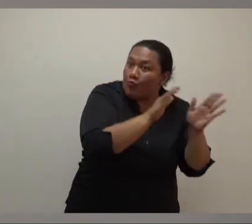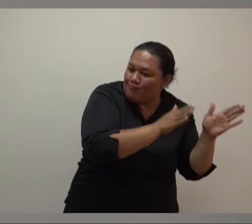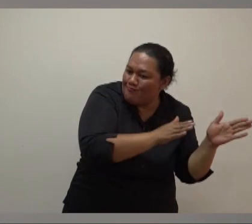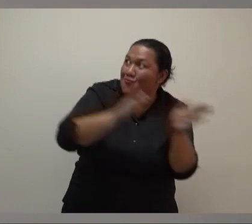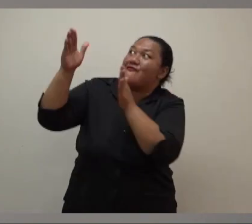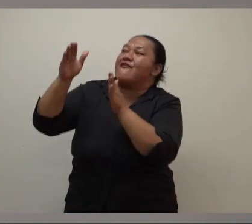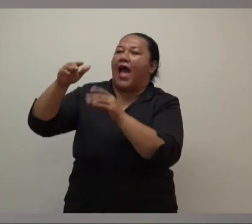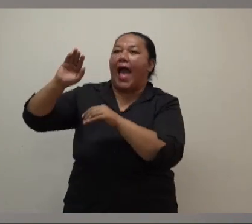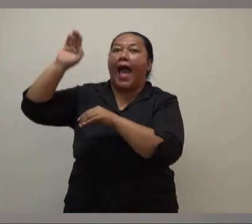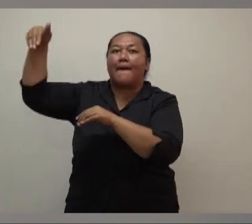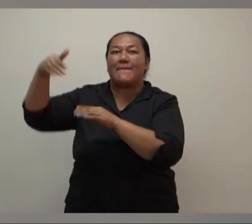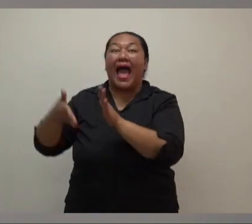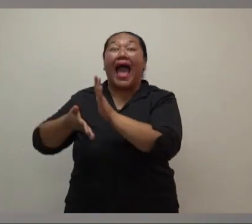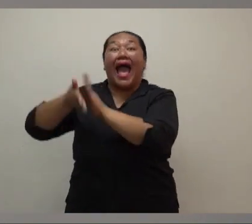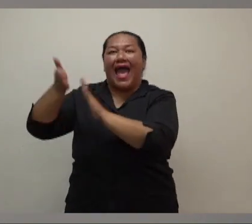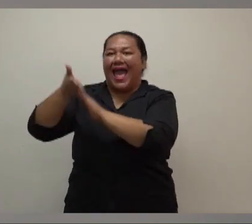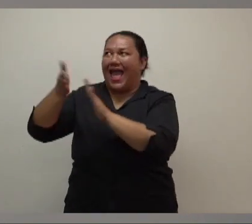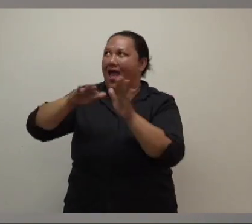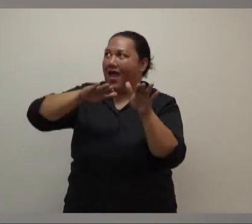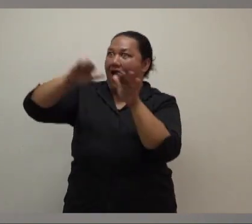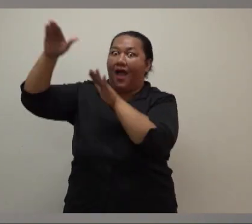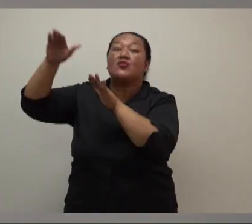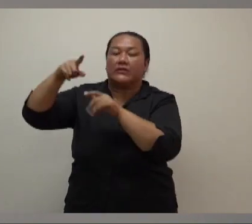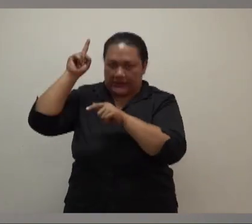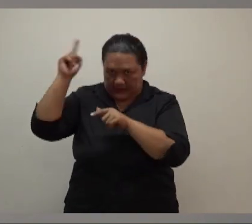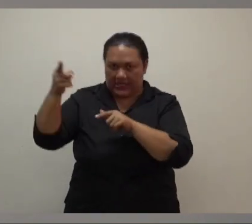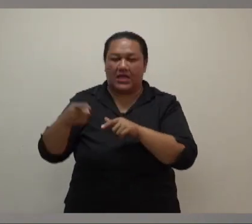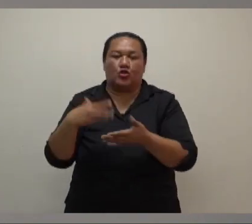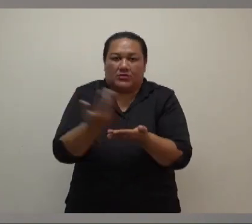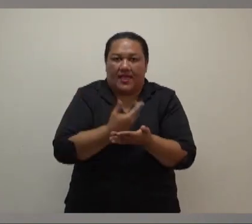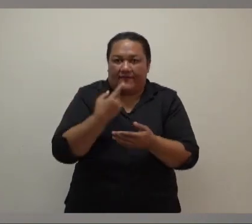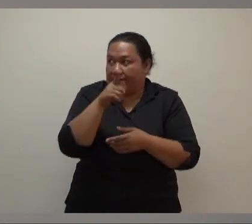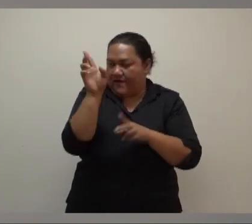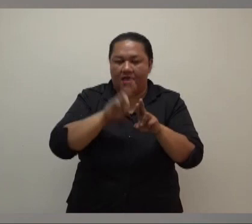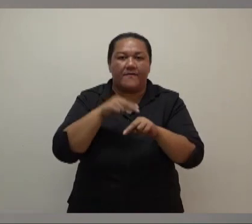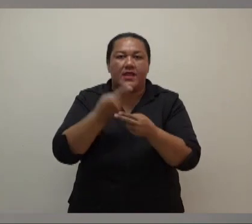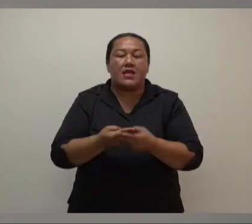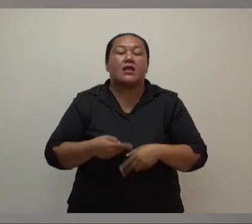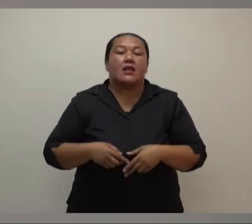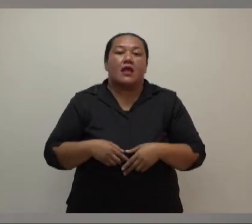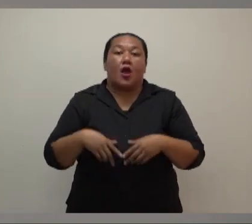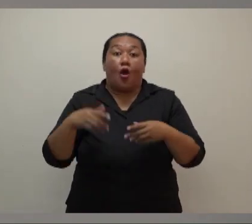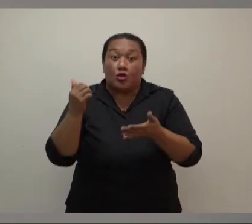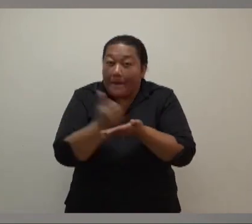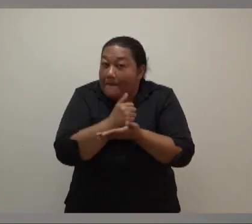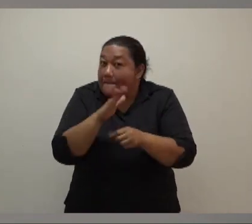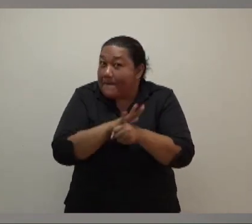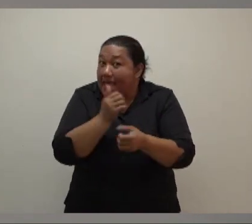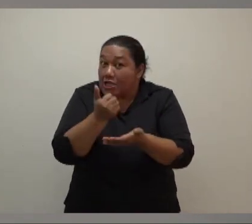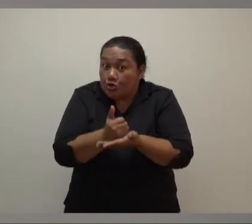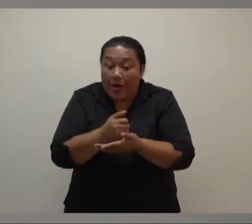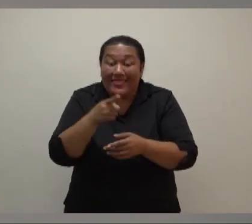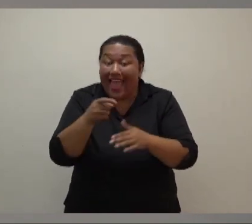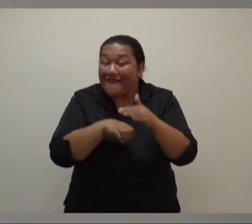you should, please move to an evacuation center in daylight hours. We have well-rehearsed protocols to ensure these facilities are COVID safe.